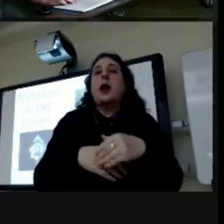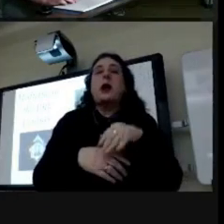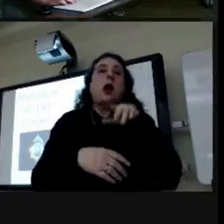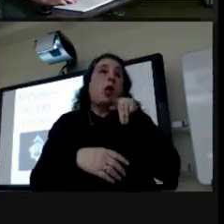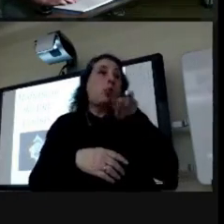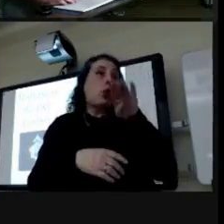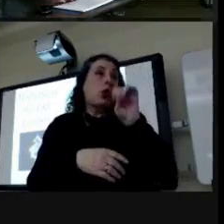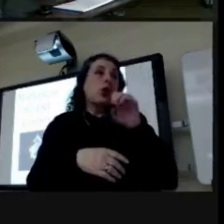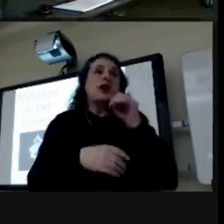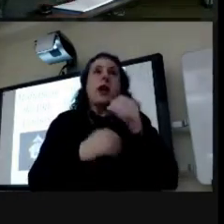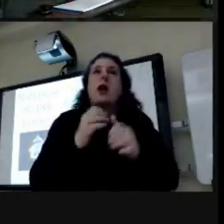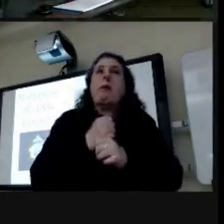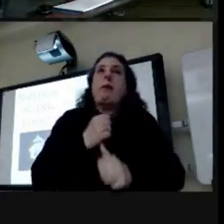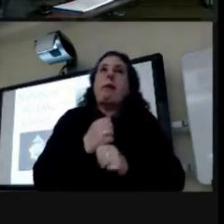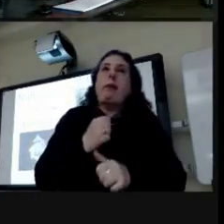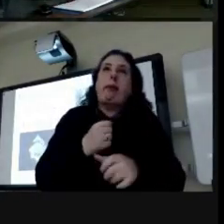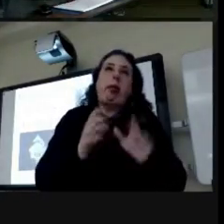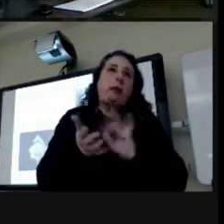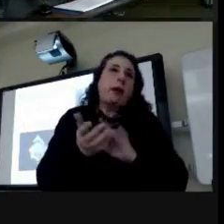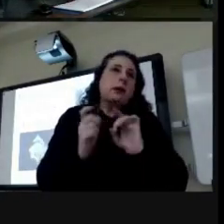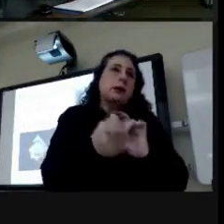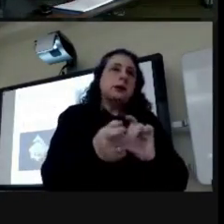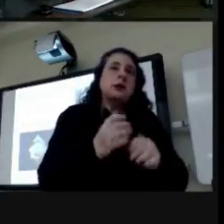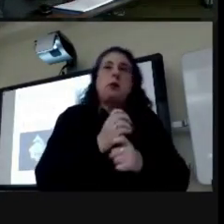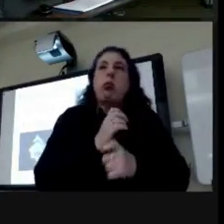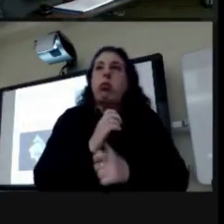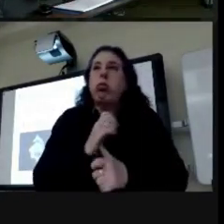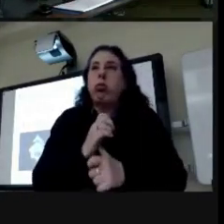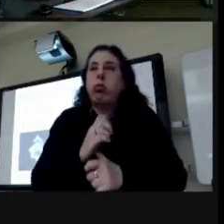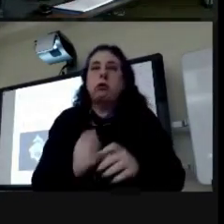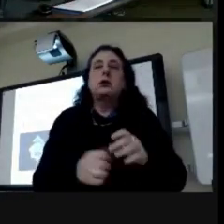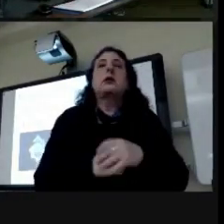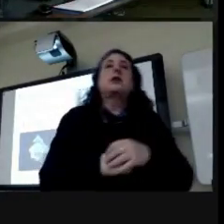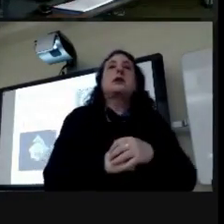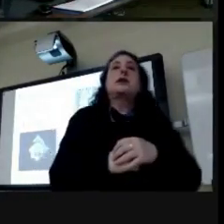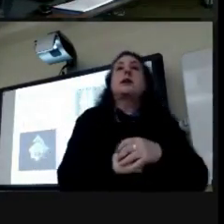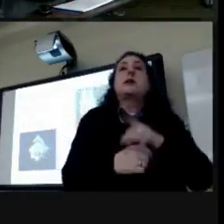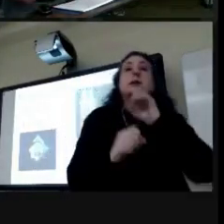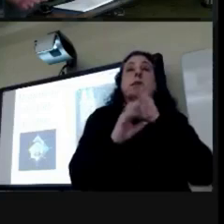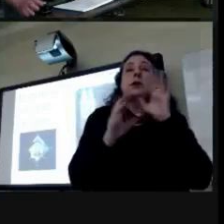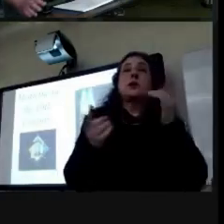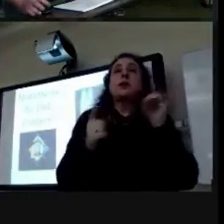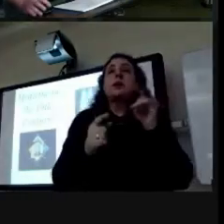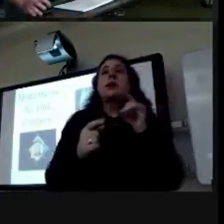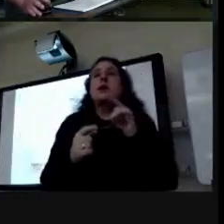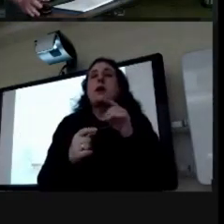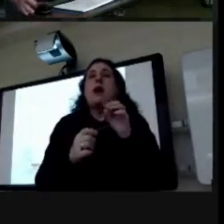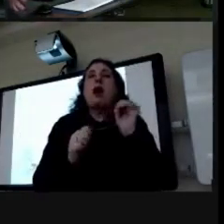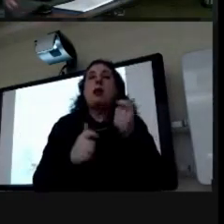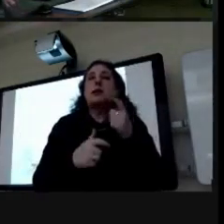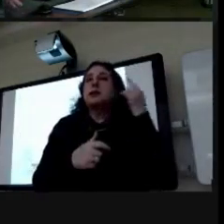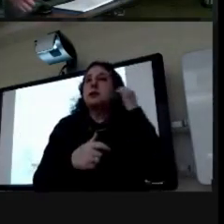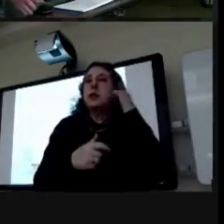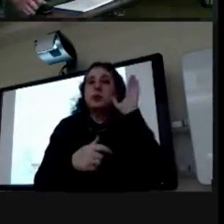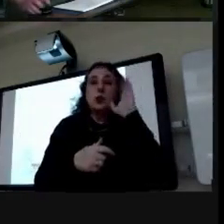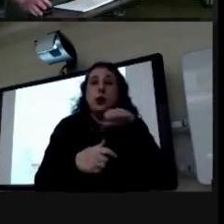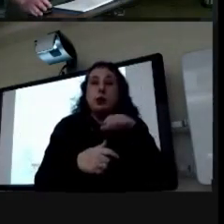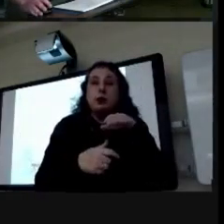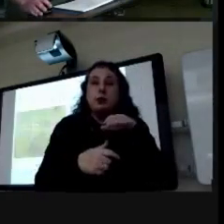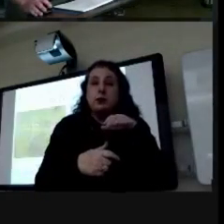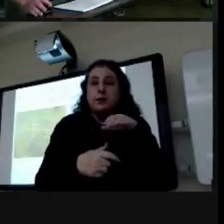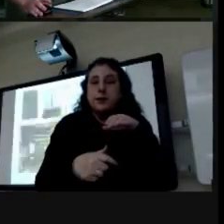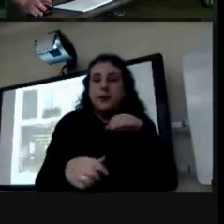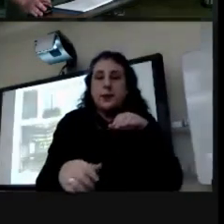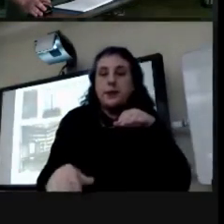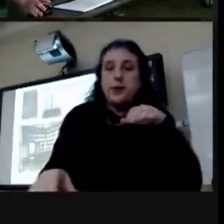those things so it's pretty clearly like underpinning what's going on um so all this sounds really weird oops